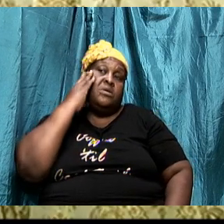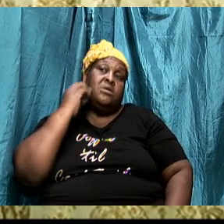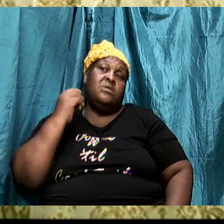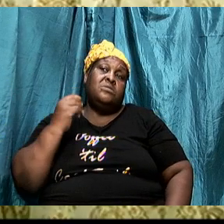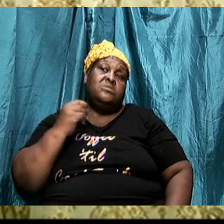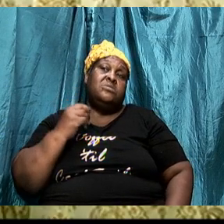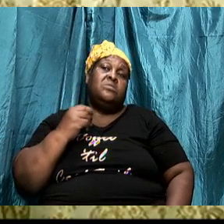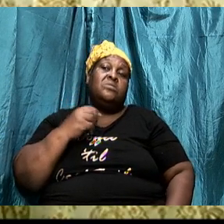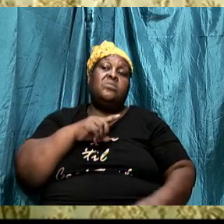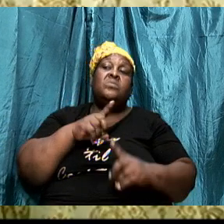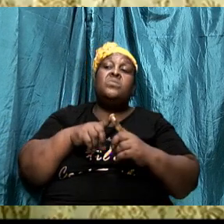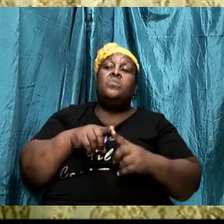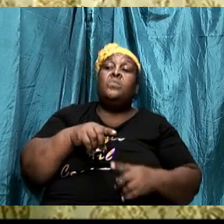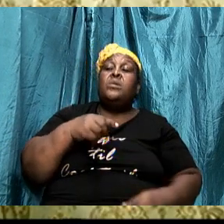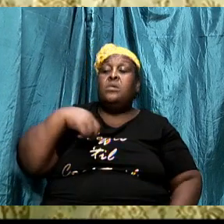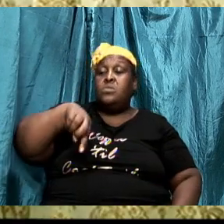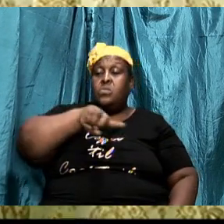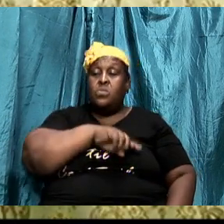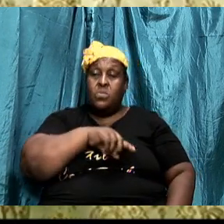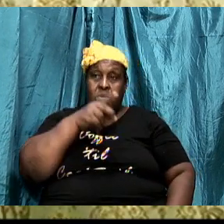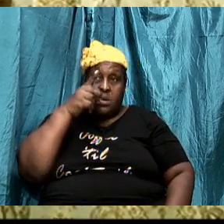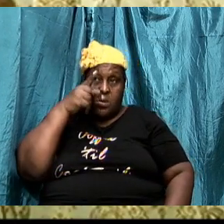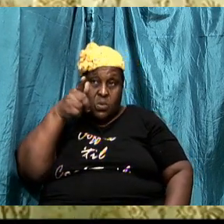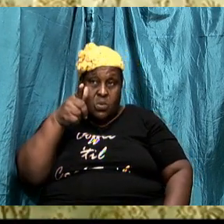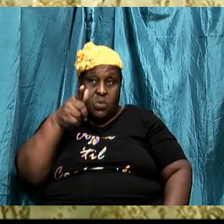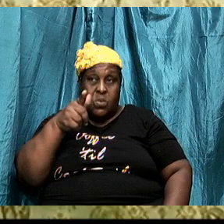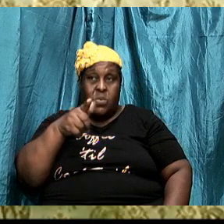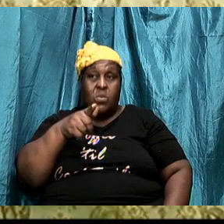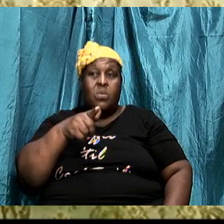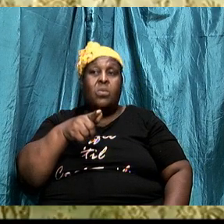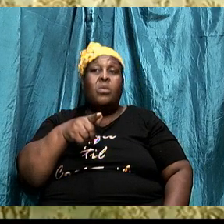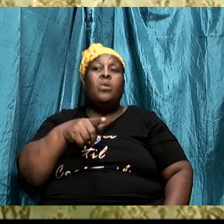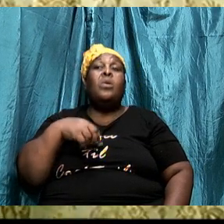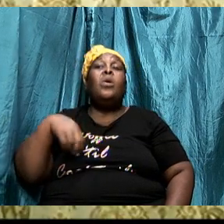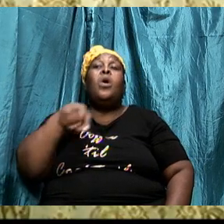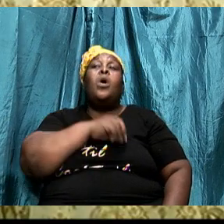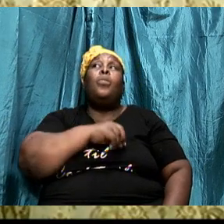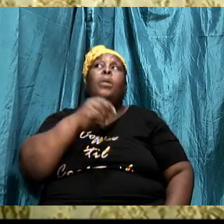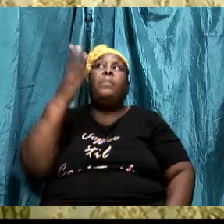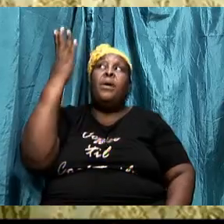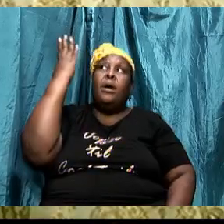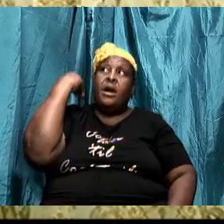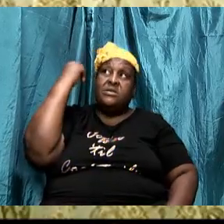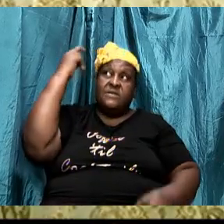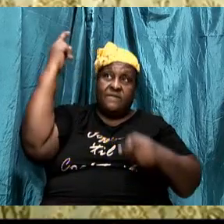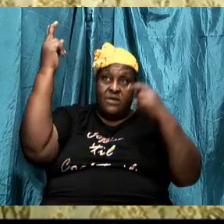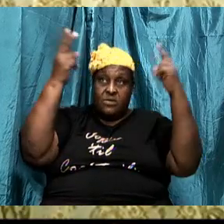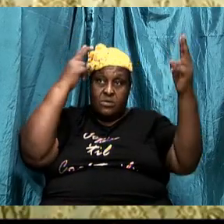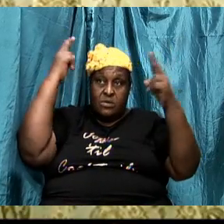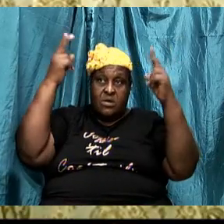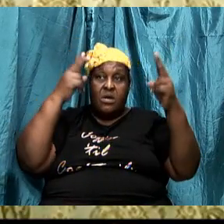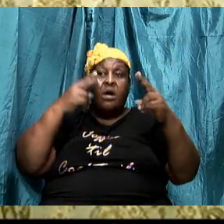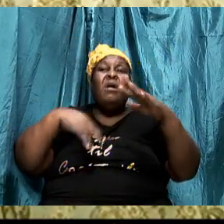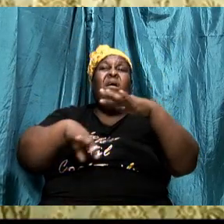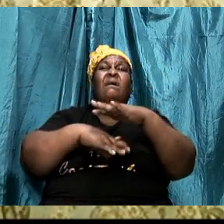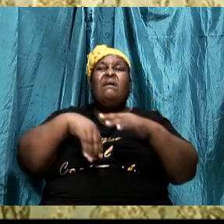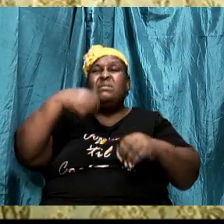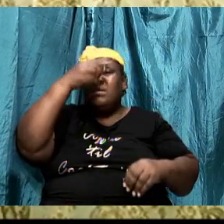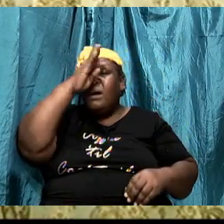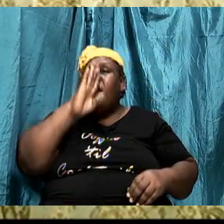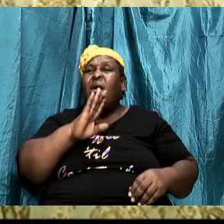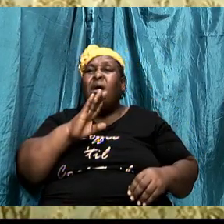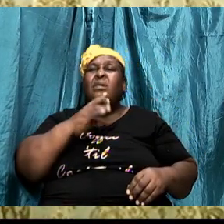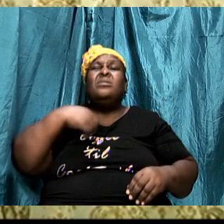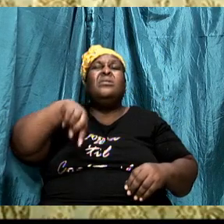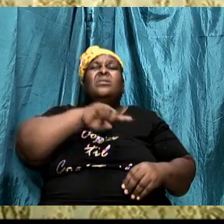When we look at our past victories, we know that under God we can have future victories.